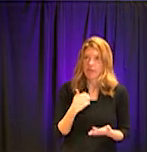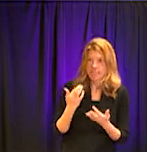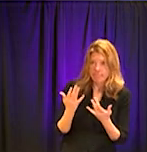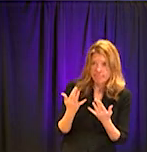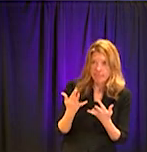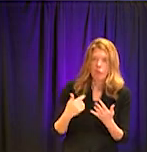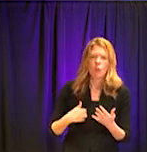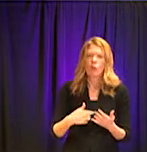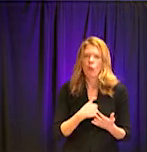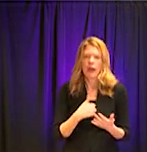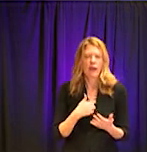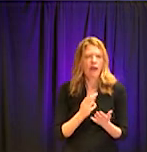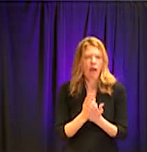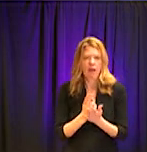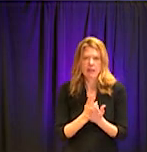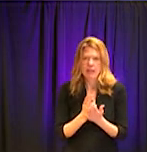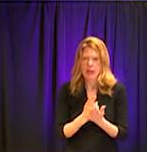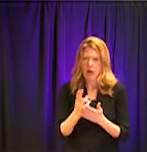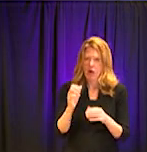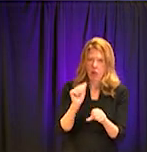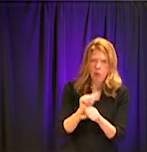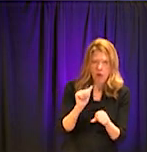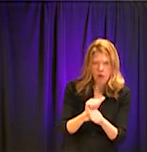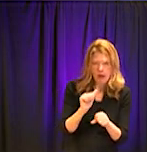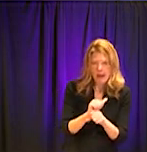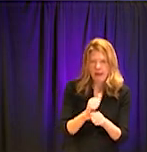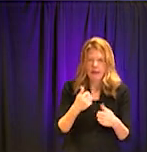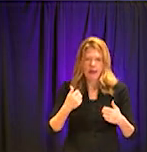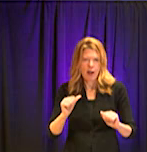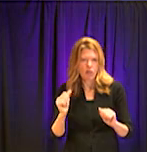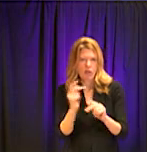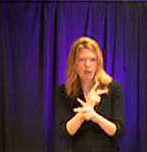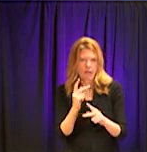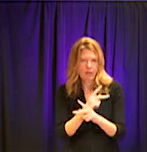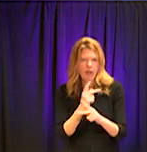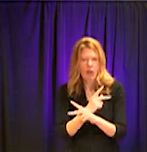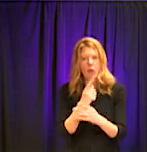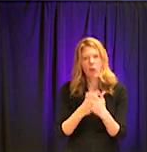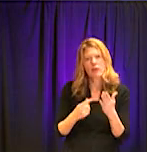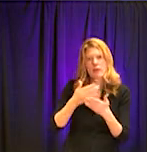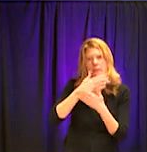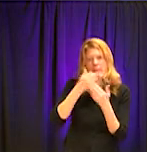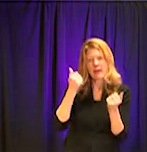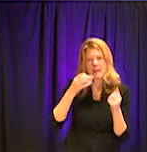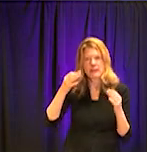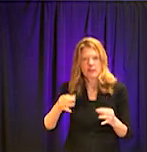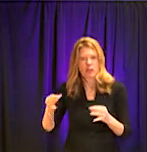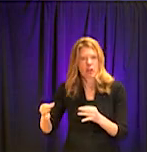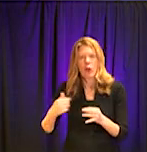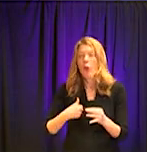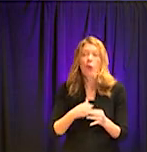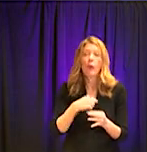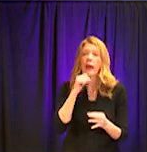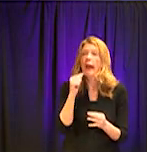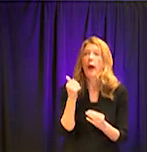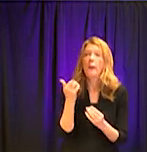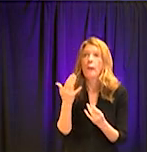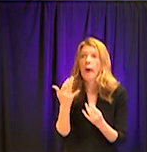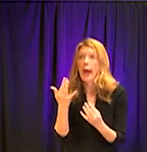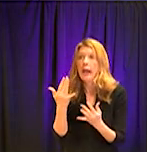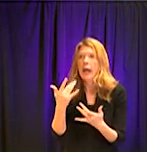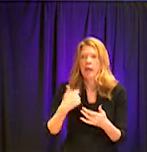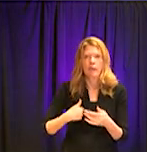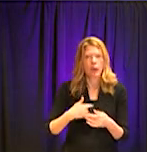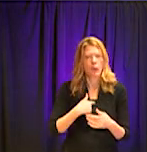working behind the curtain, anticipating what some of those decisions might be. We're not waiting on them. And so we're working